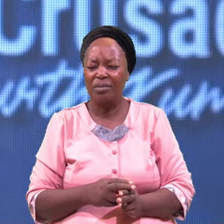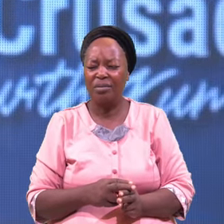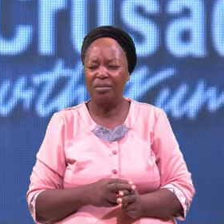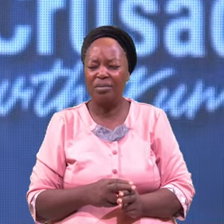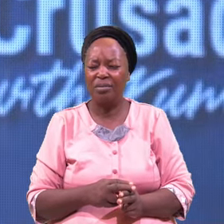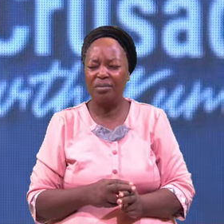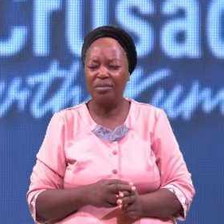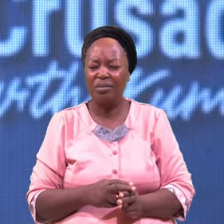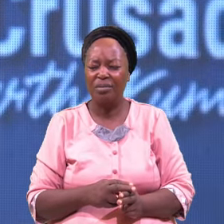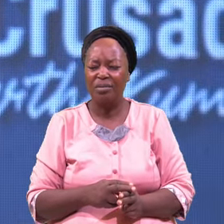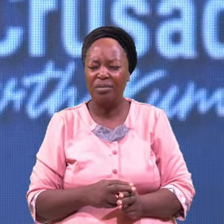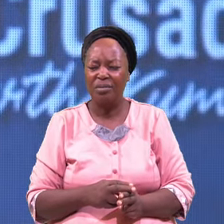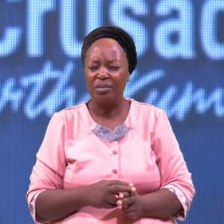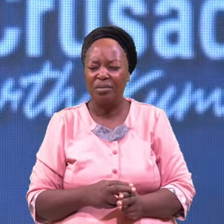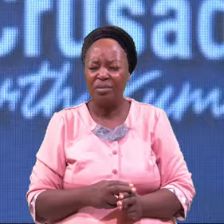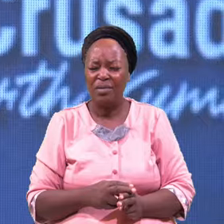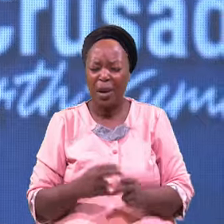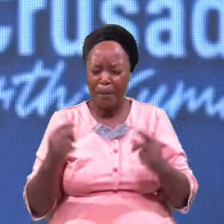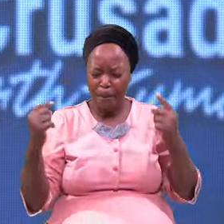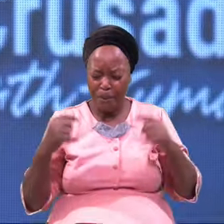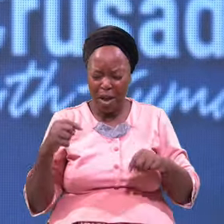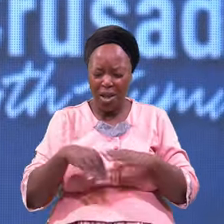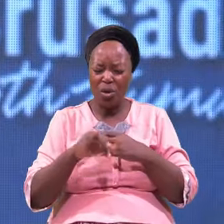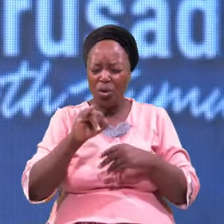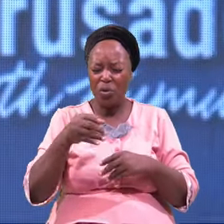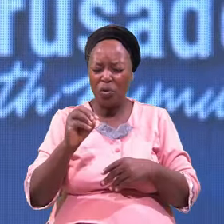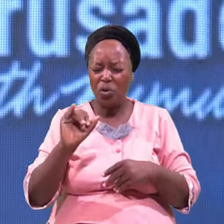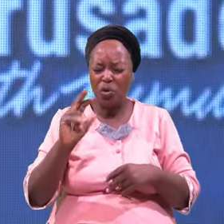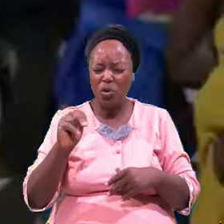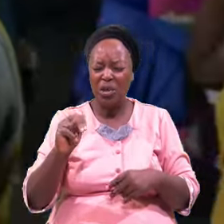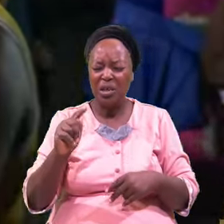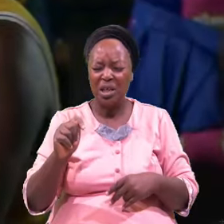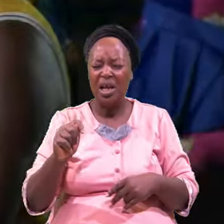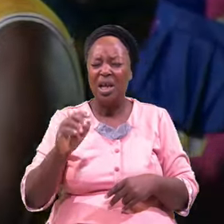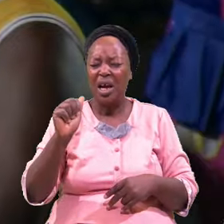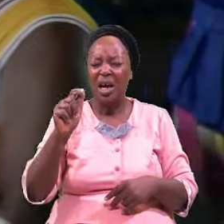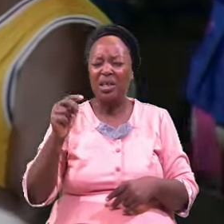Painting Your Joints Arthritis Come Out In Jesus Name